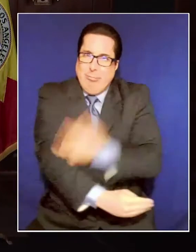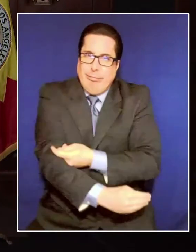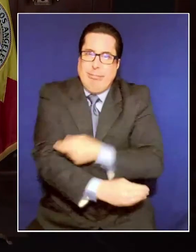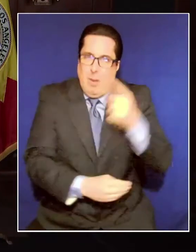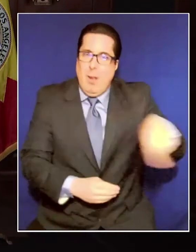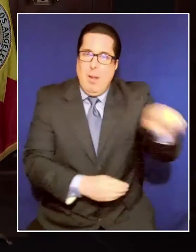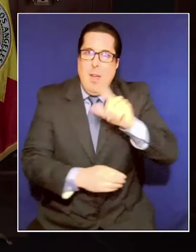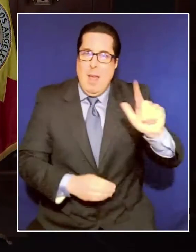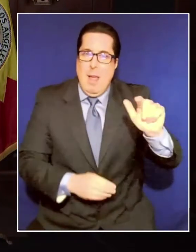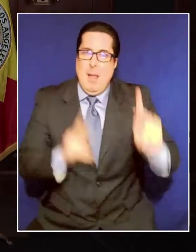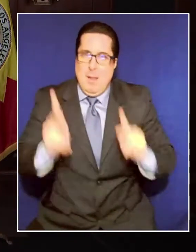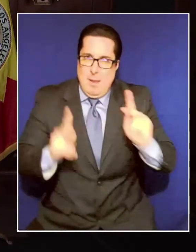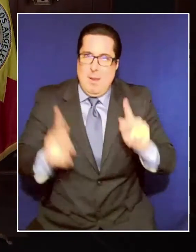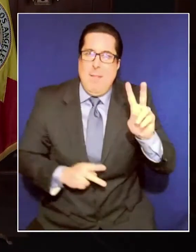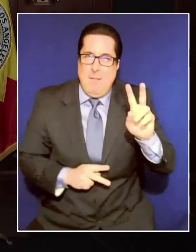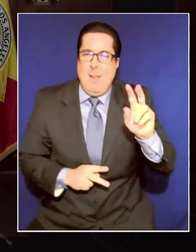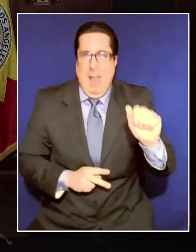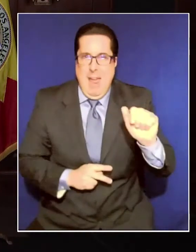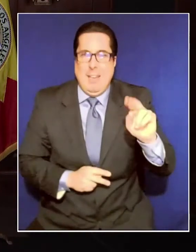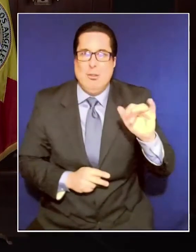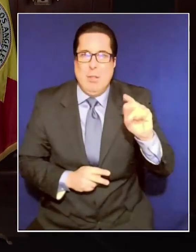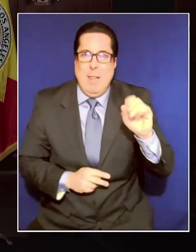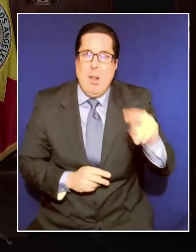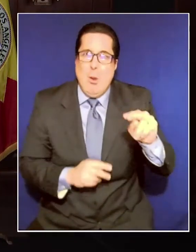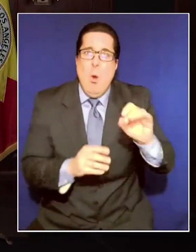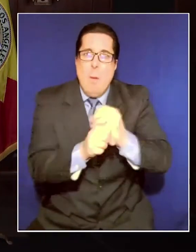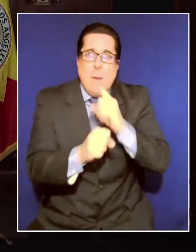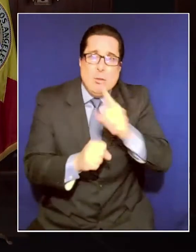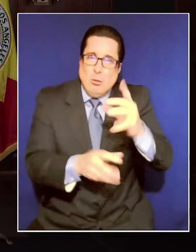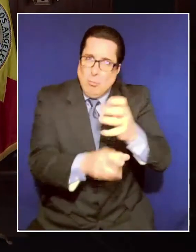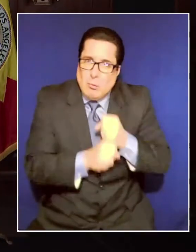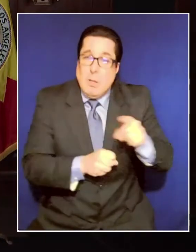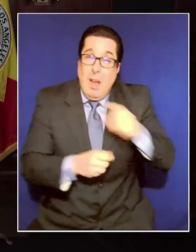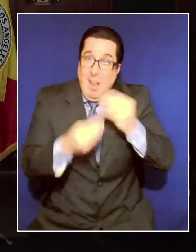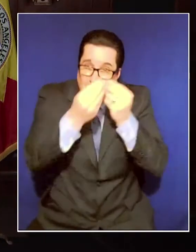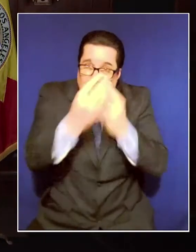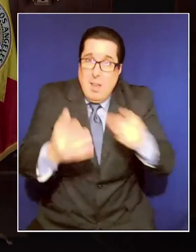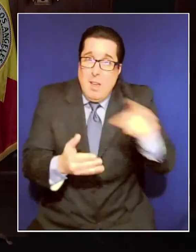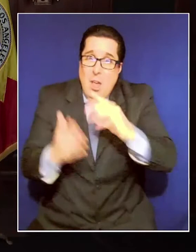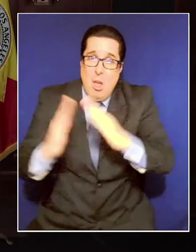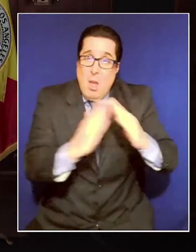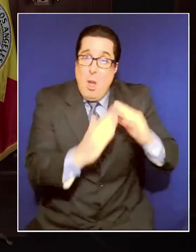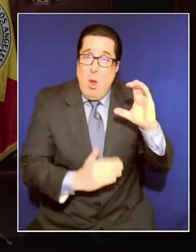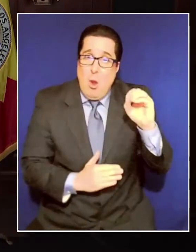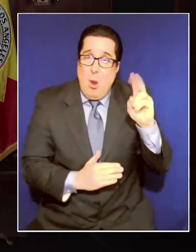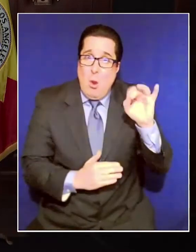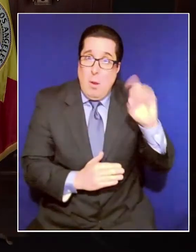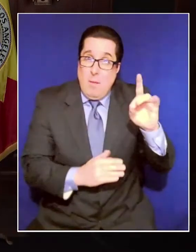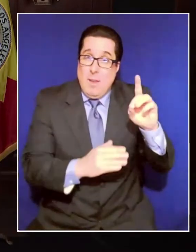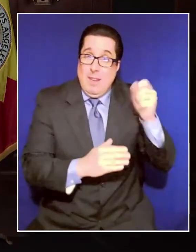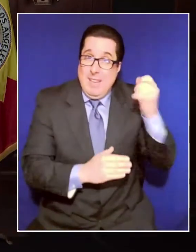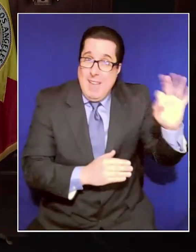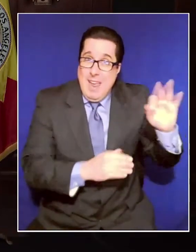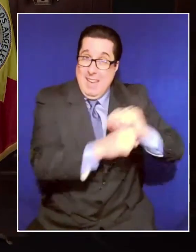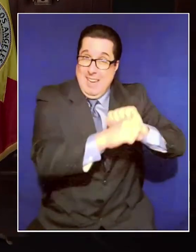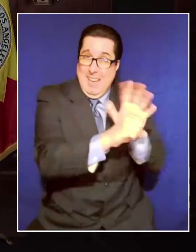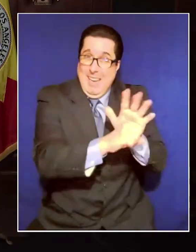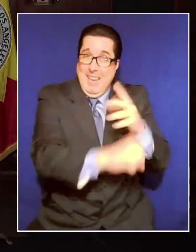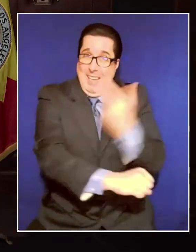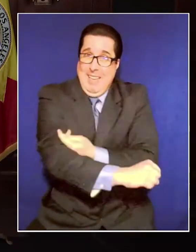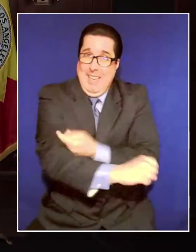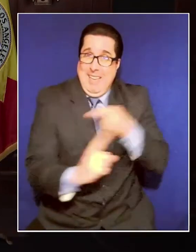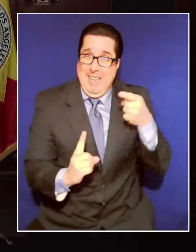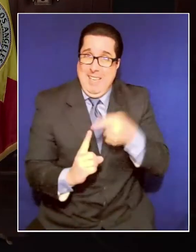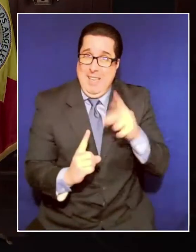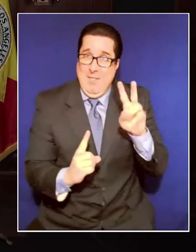to those communities when it comes to COVID-19 vaccines. Those of us who come from communities that